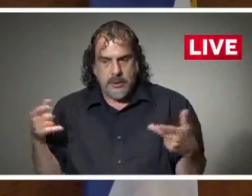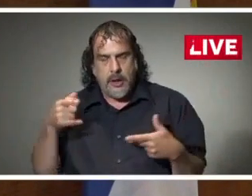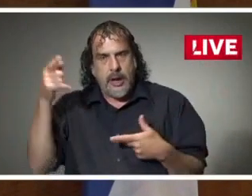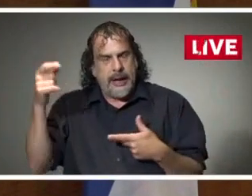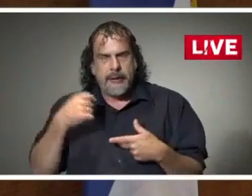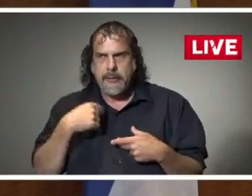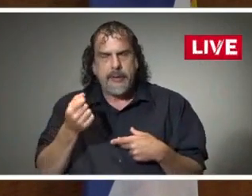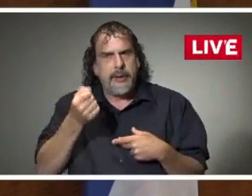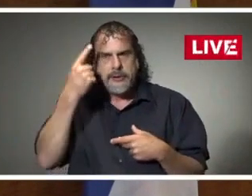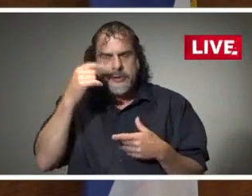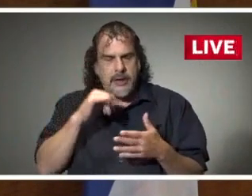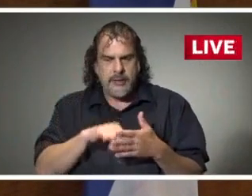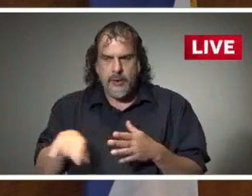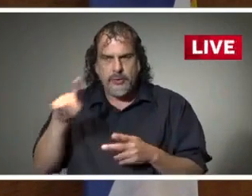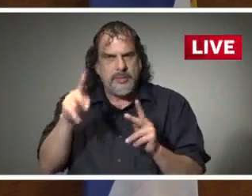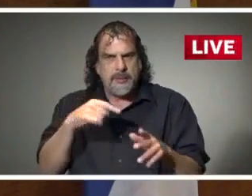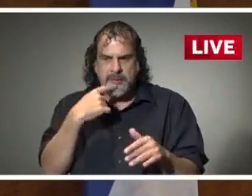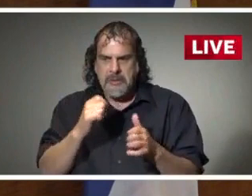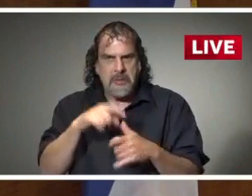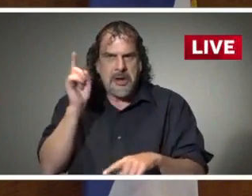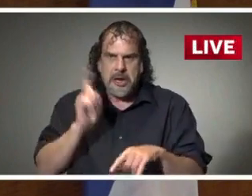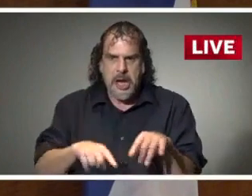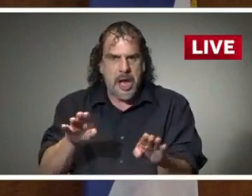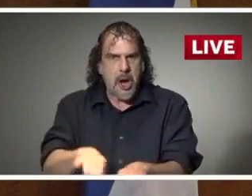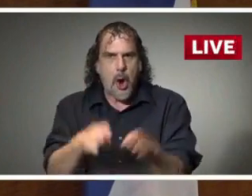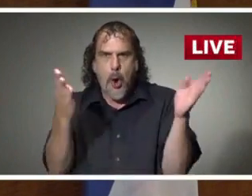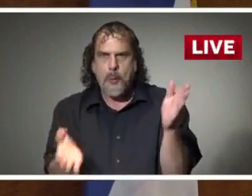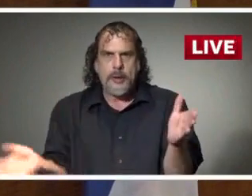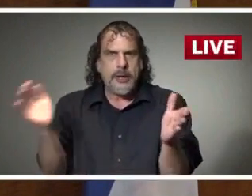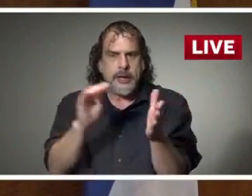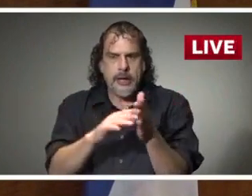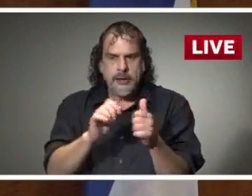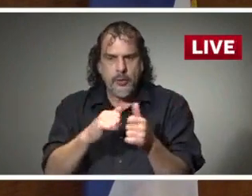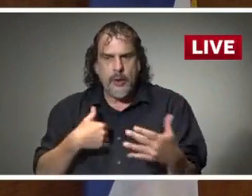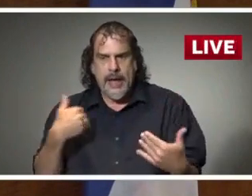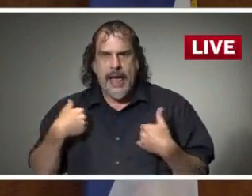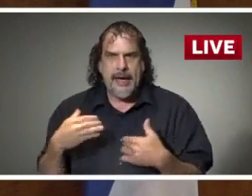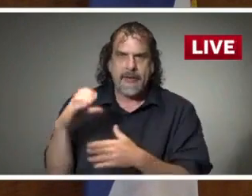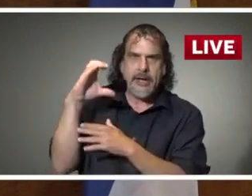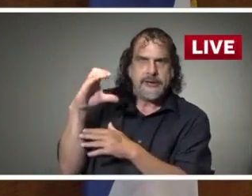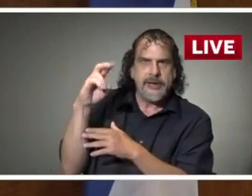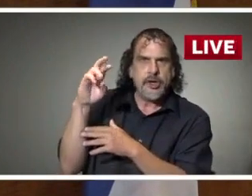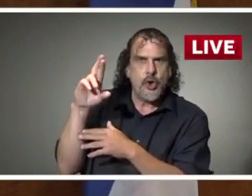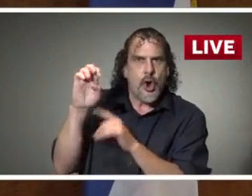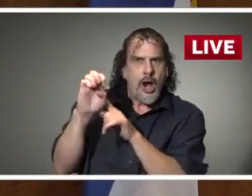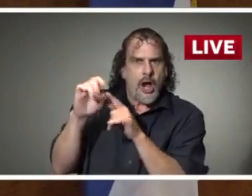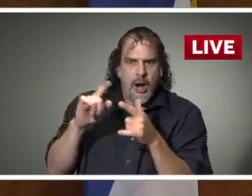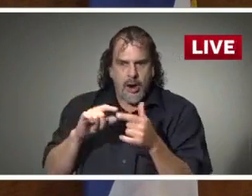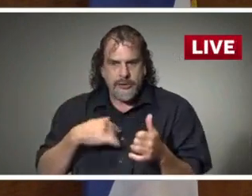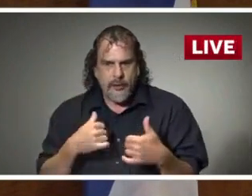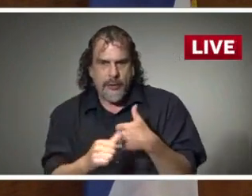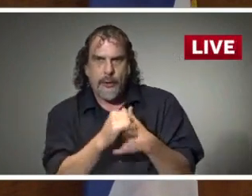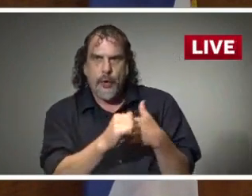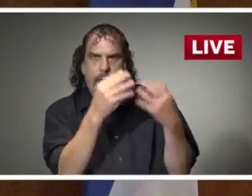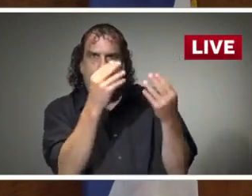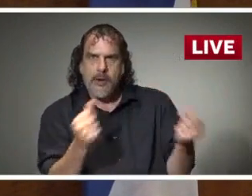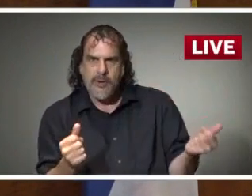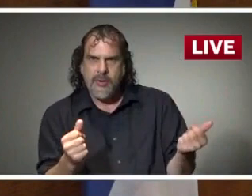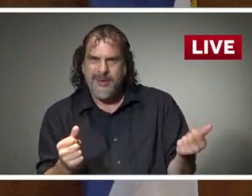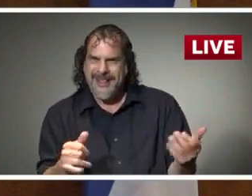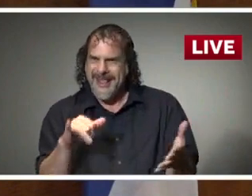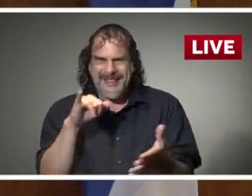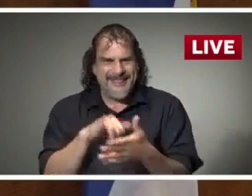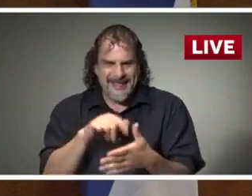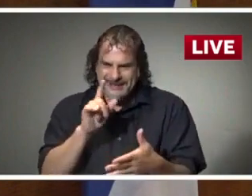who say we can't We reopen until there is a cure or until the threat is gone. That is not what the people of this